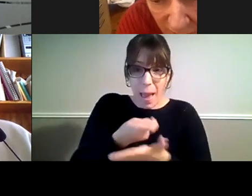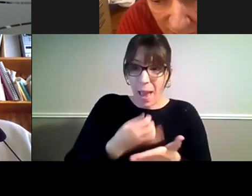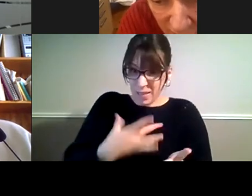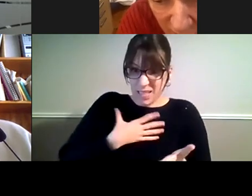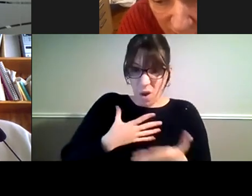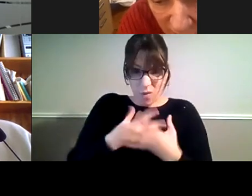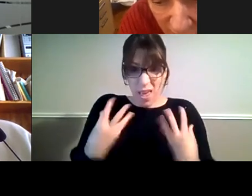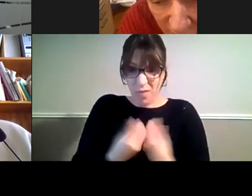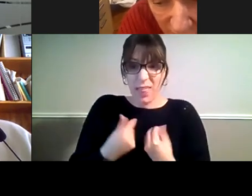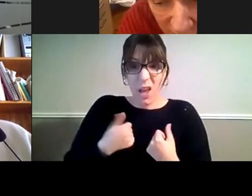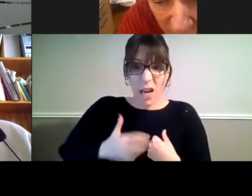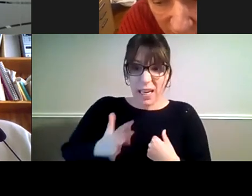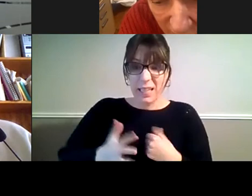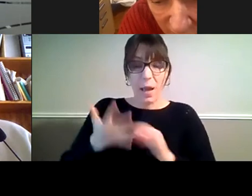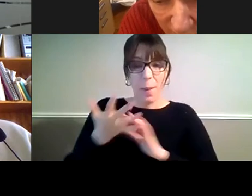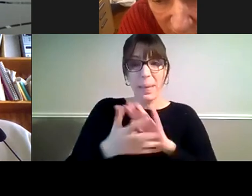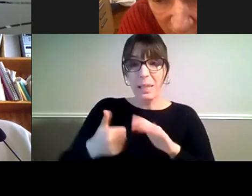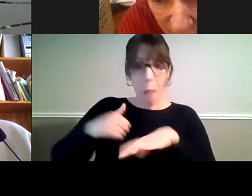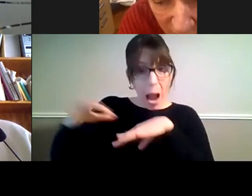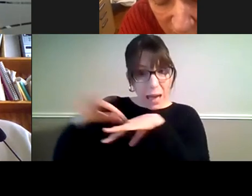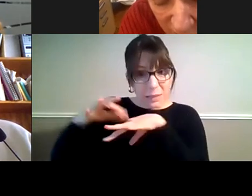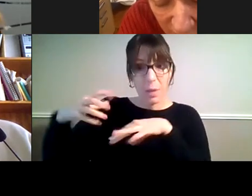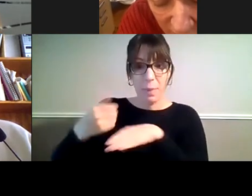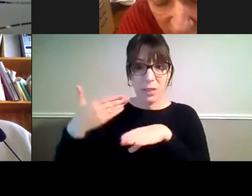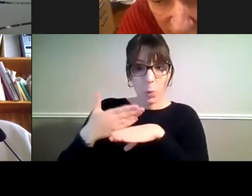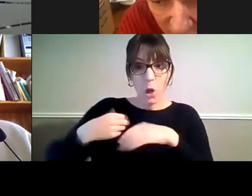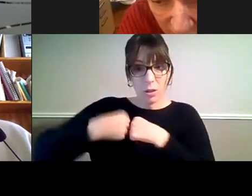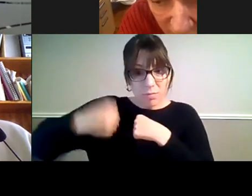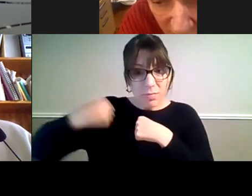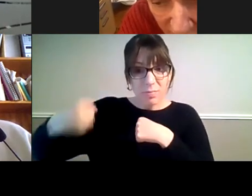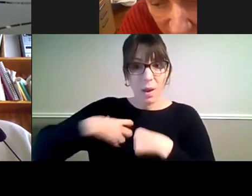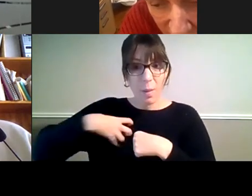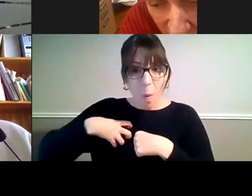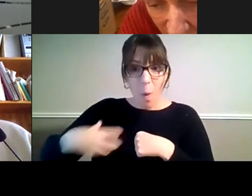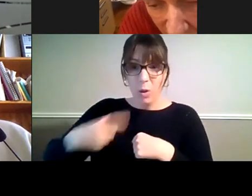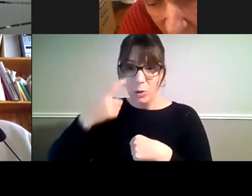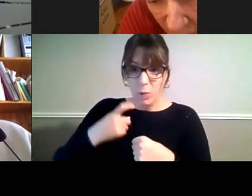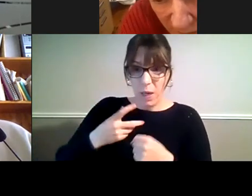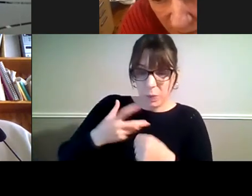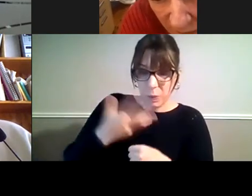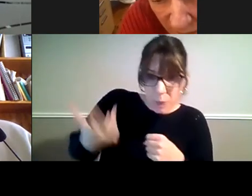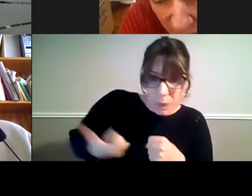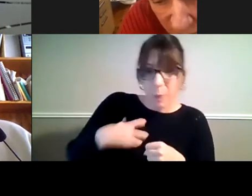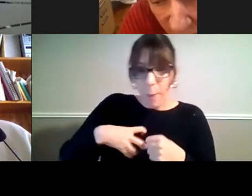which meant my husband working longer and scratching money from here and there.